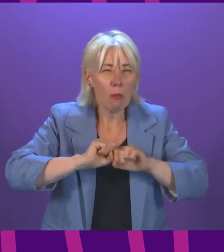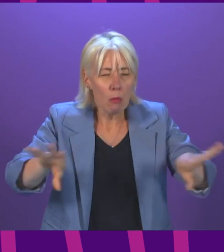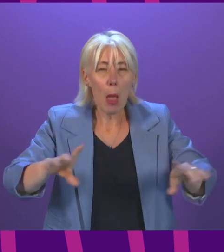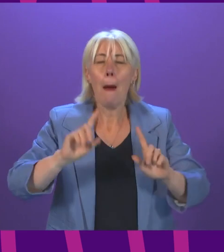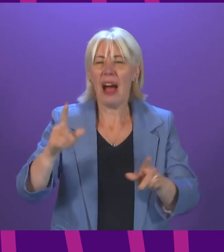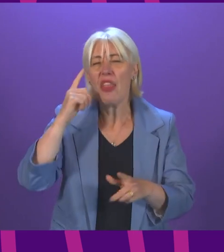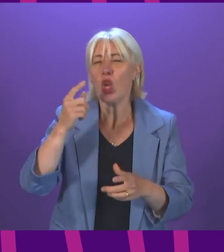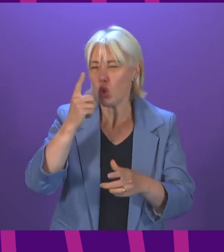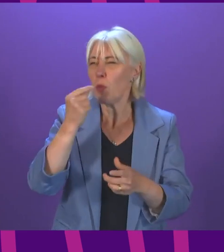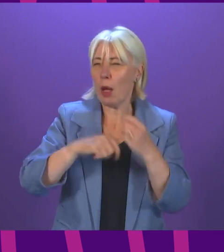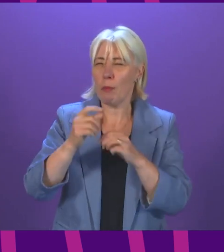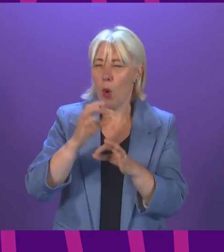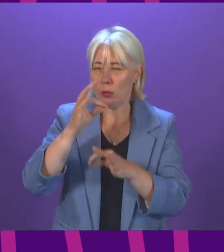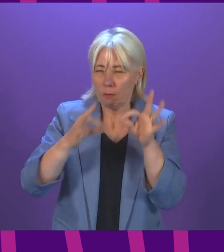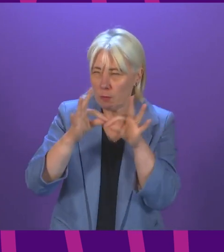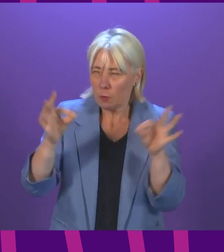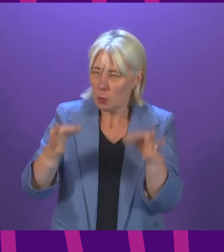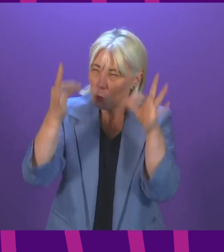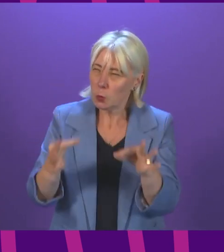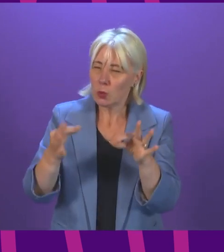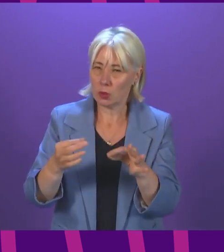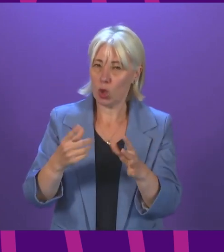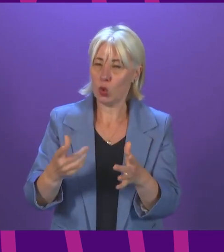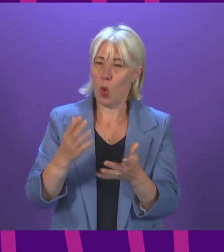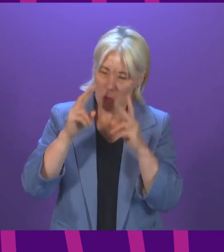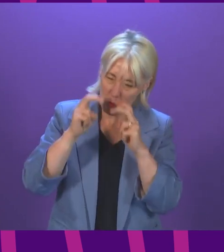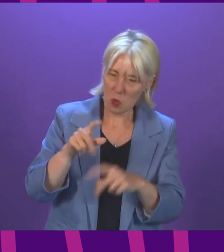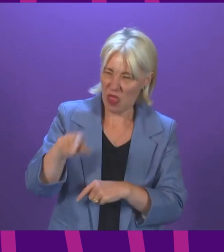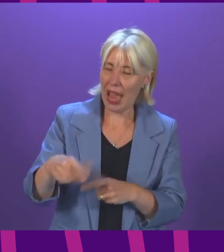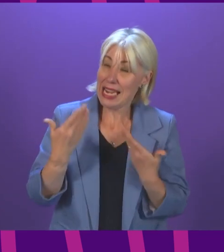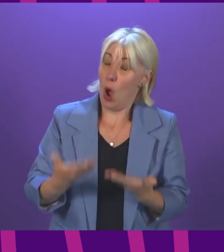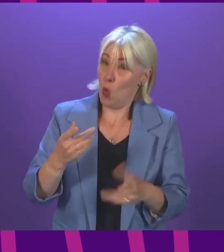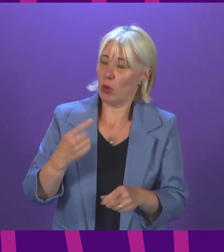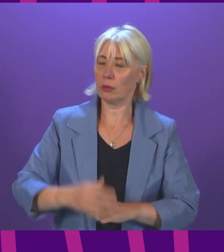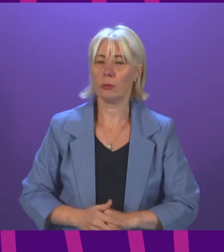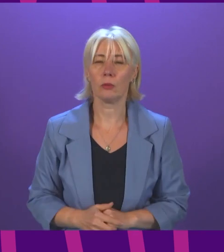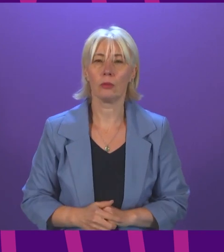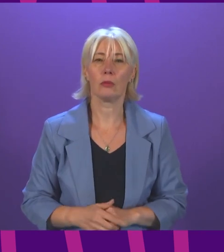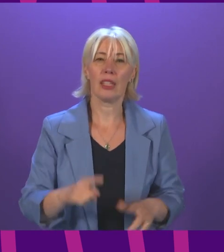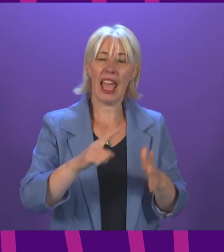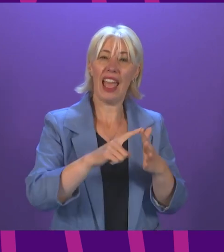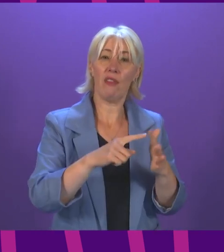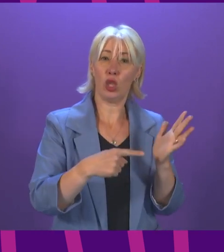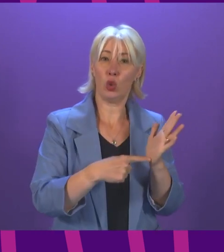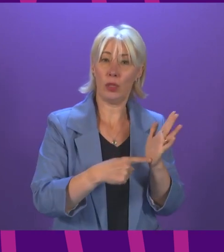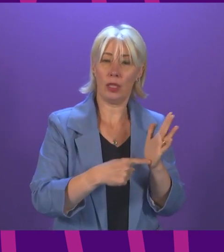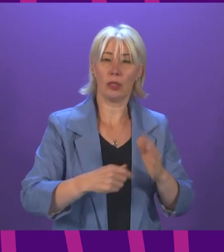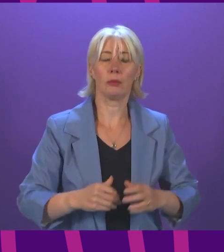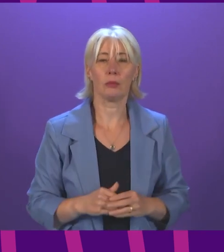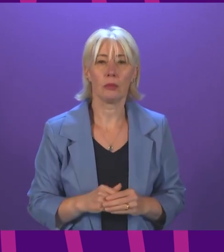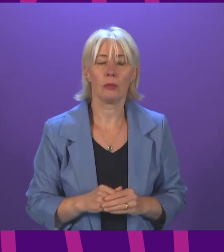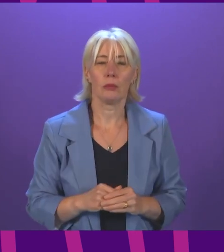made a bit sharper and a bit crisper and therefore we're actively exploring that very issue as we speak. Thank you. Evelyn Toode to be followed by Faisal Chowdhury.